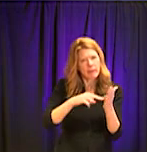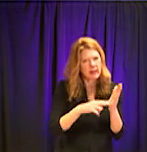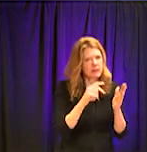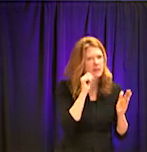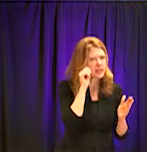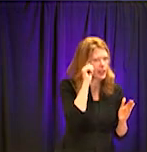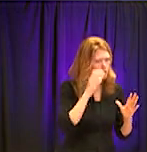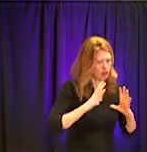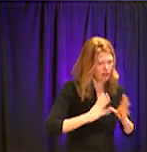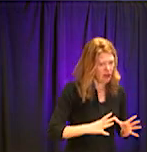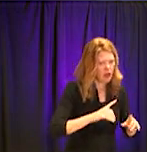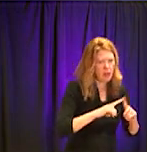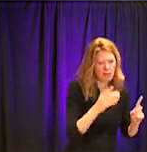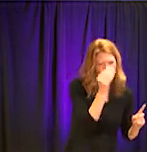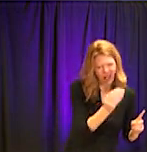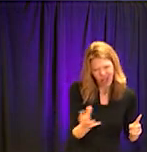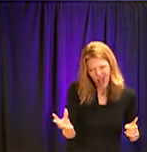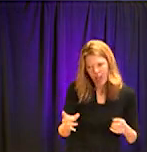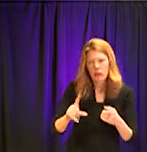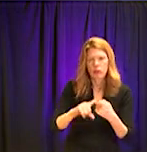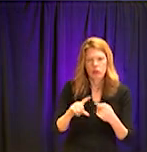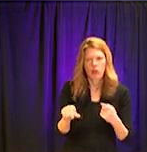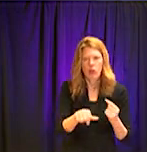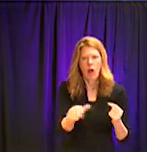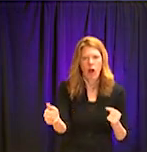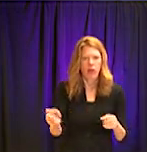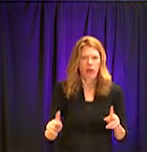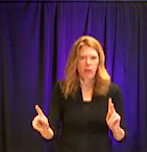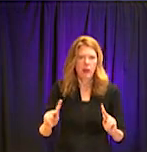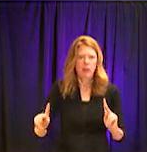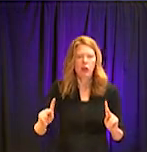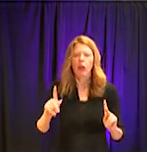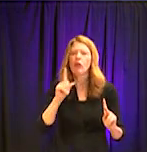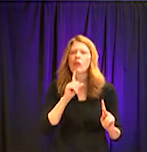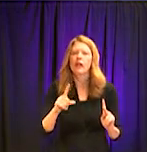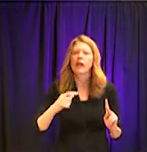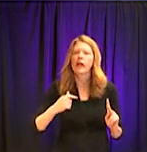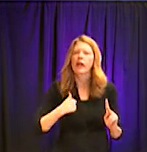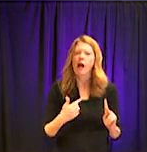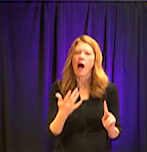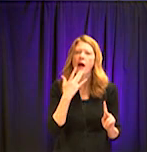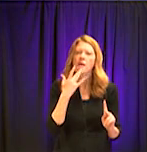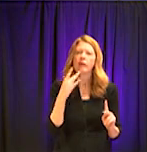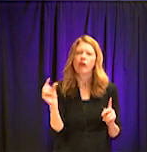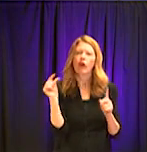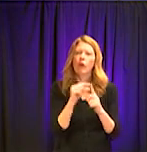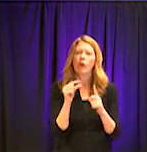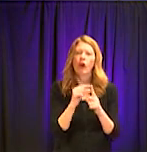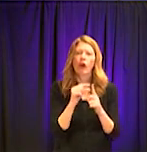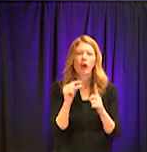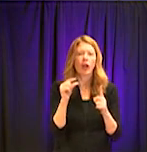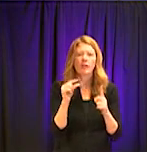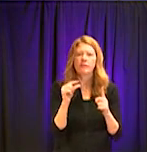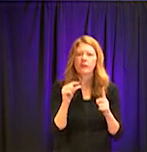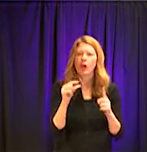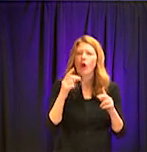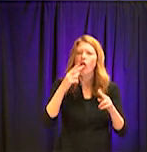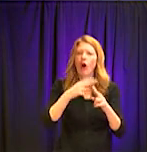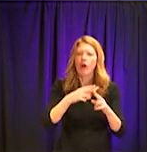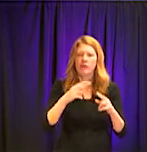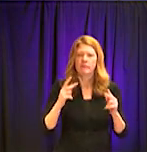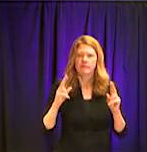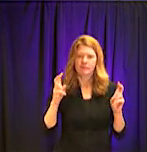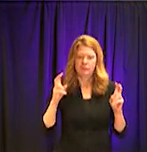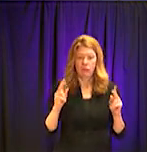is a social connection. So we're encouraging social media for folks who are quarantined. everyone, this is what Dave, everyone has